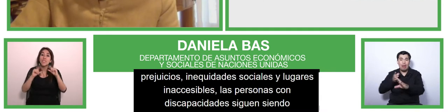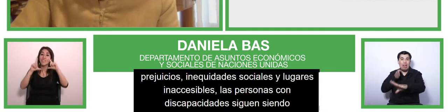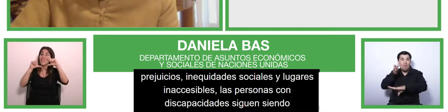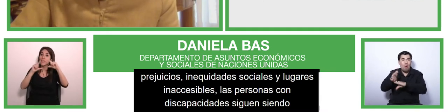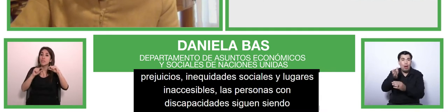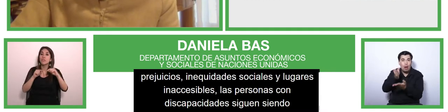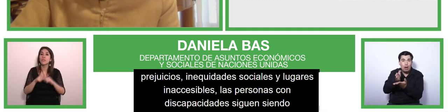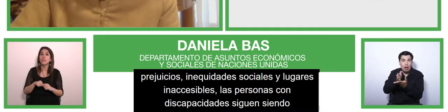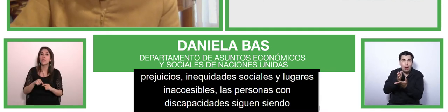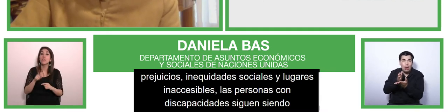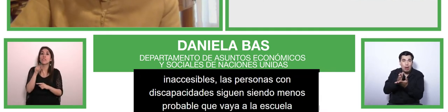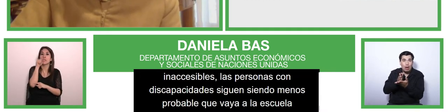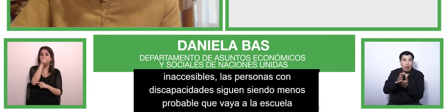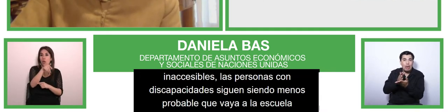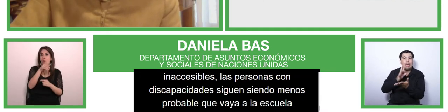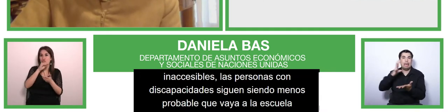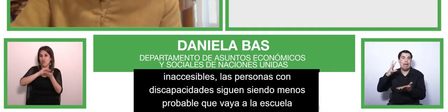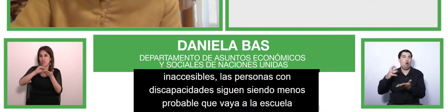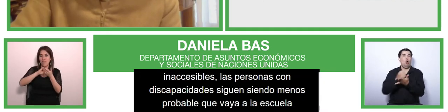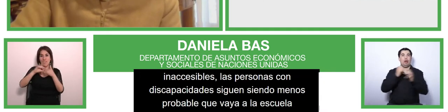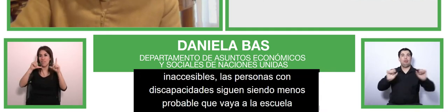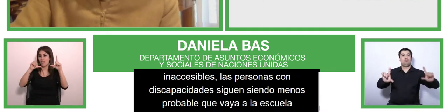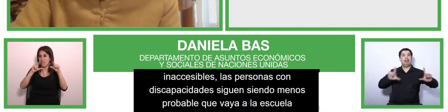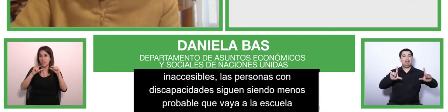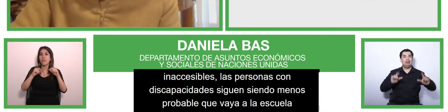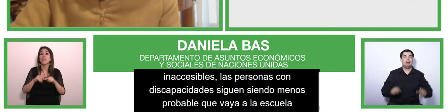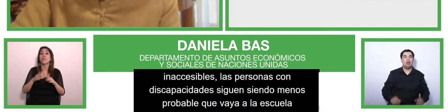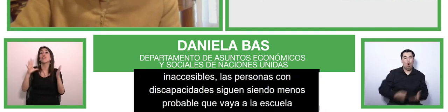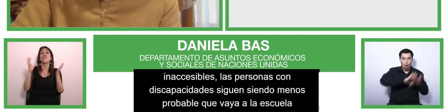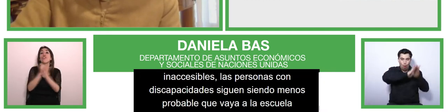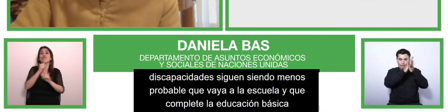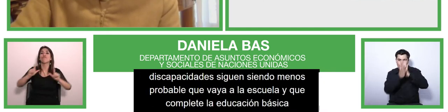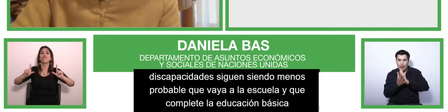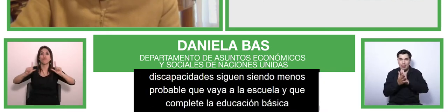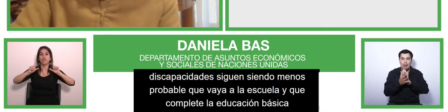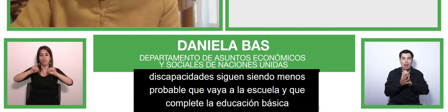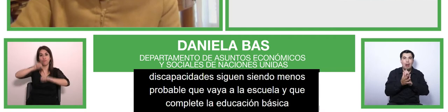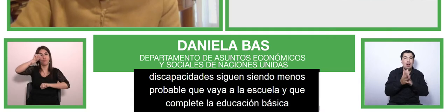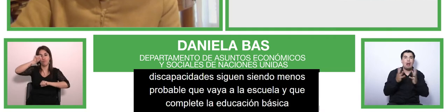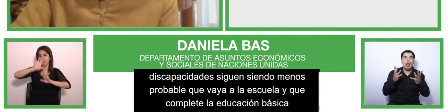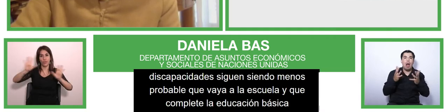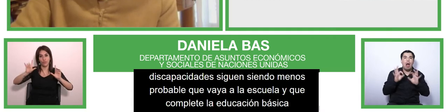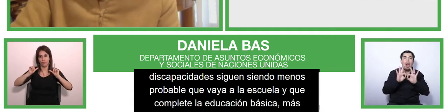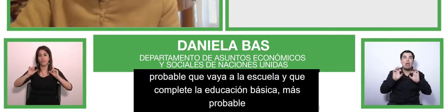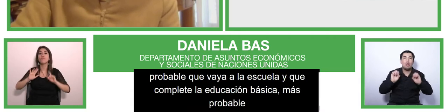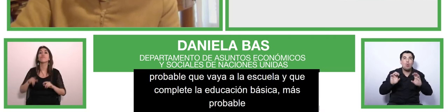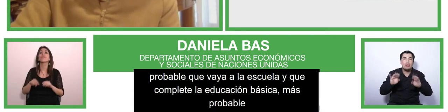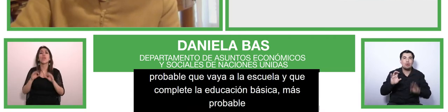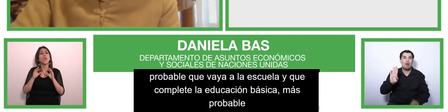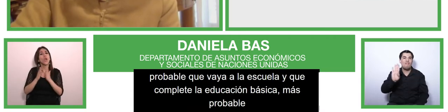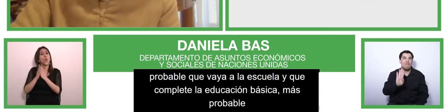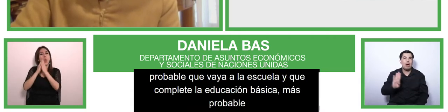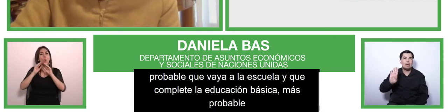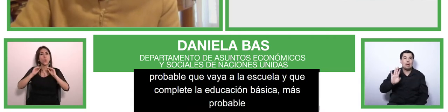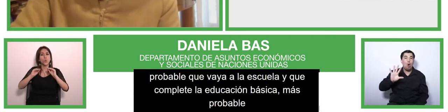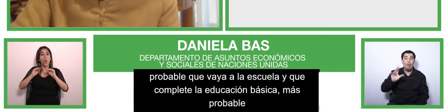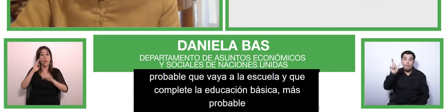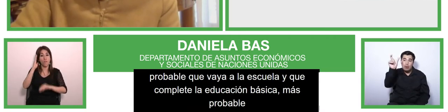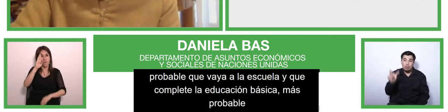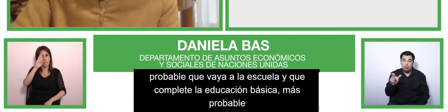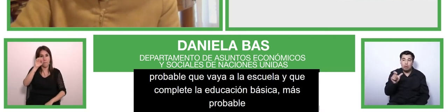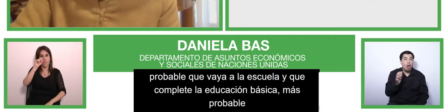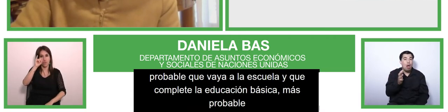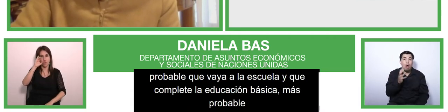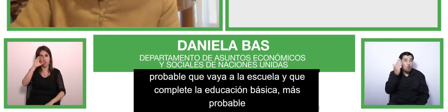with their kids and more likely to be illiterate than persons without disabilities so the